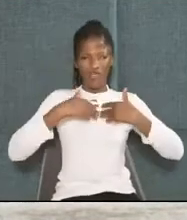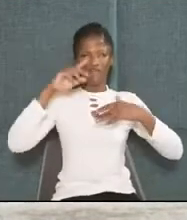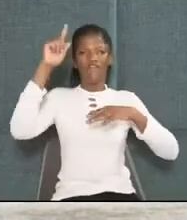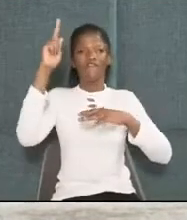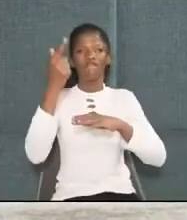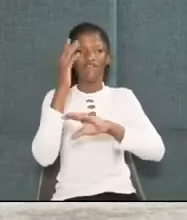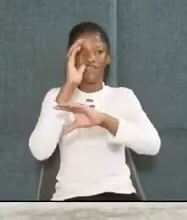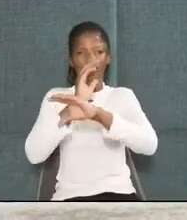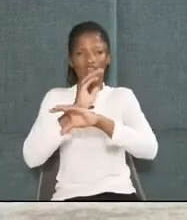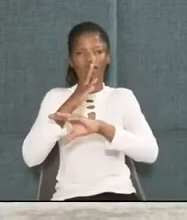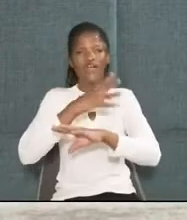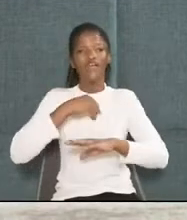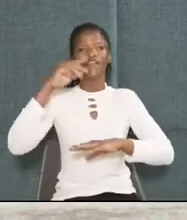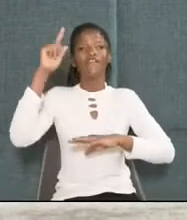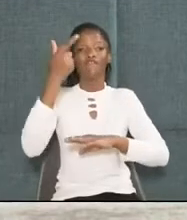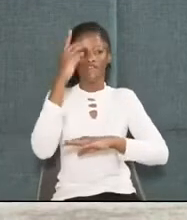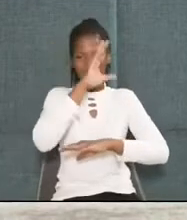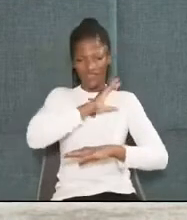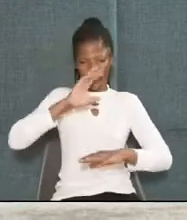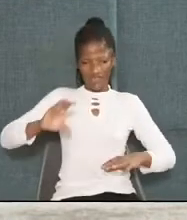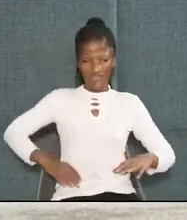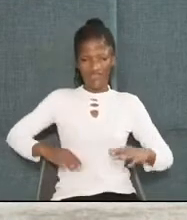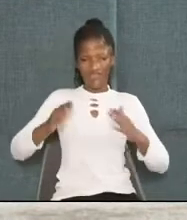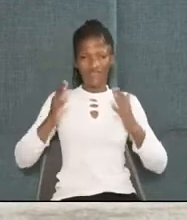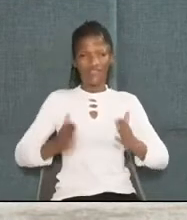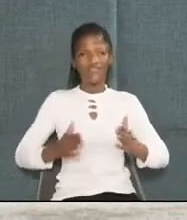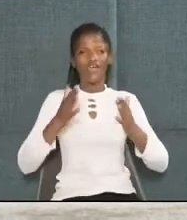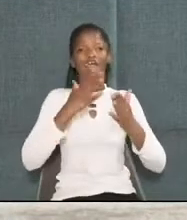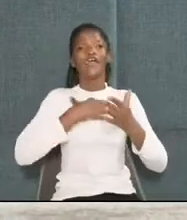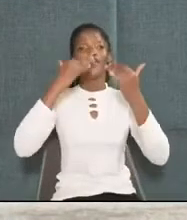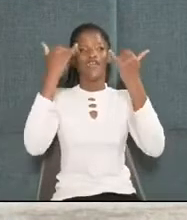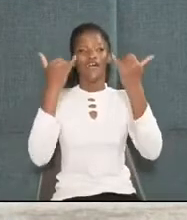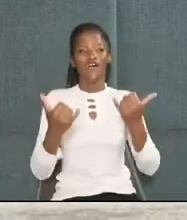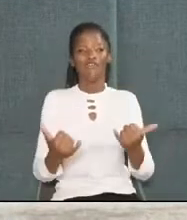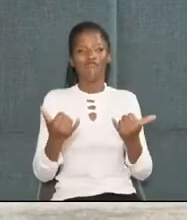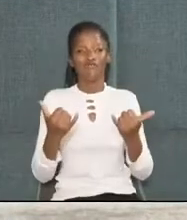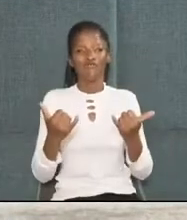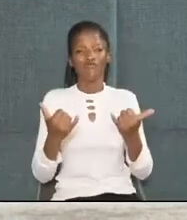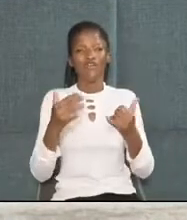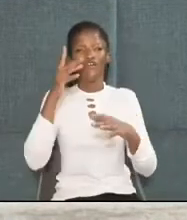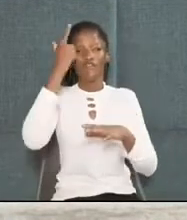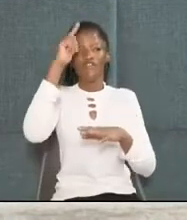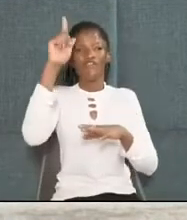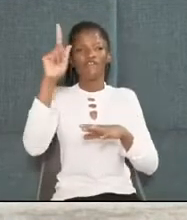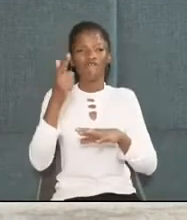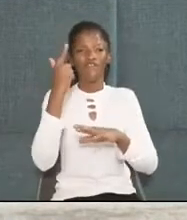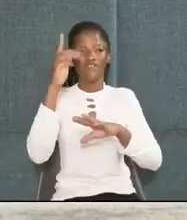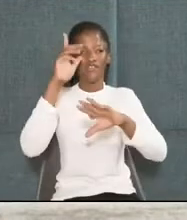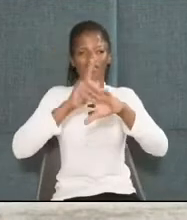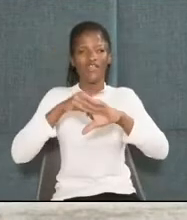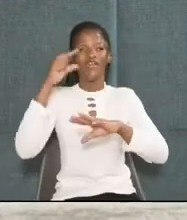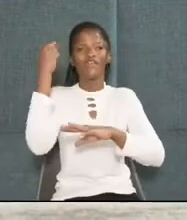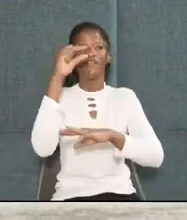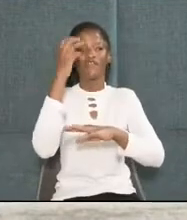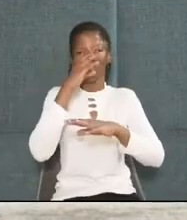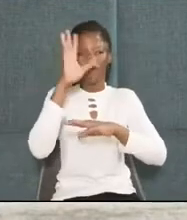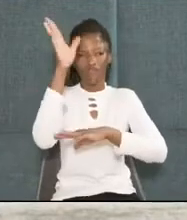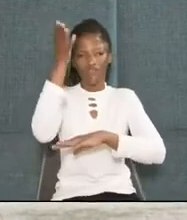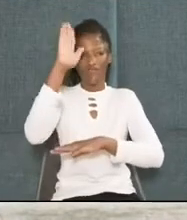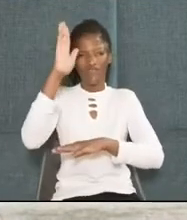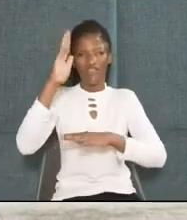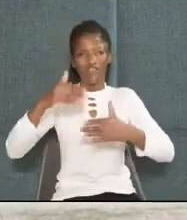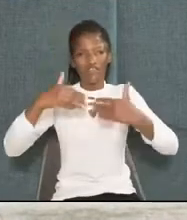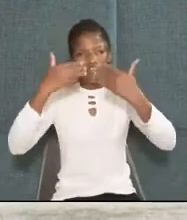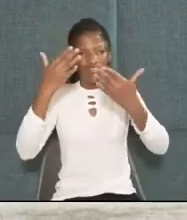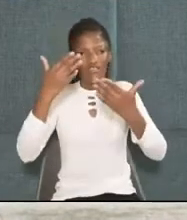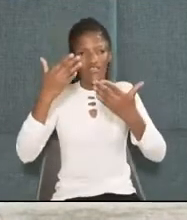church. And the first Christian matiah. And now... And now, for the first time, the gospel of God officially goes to